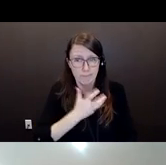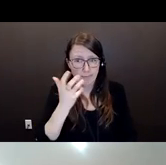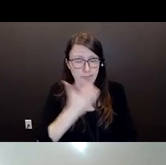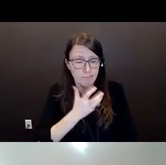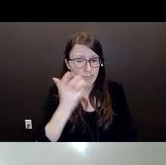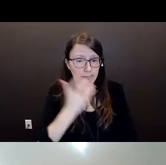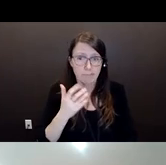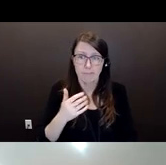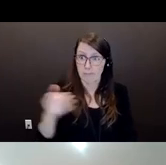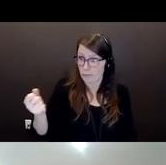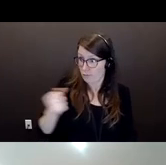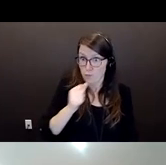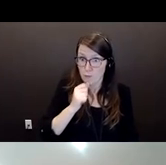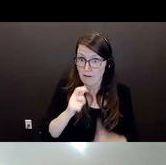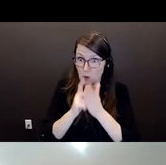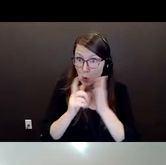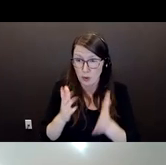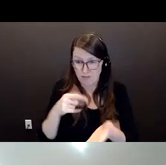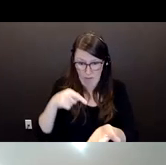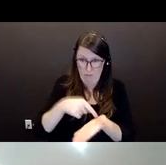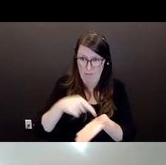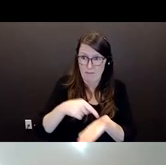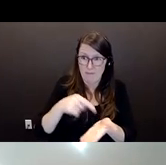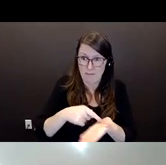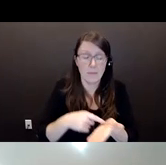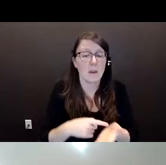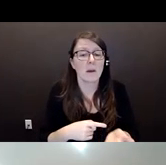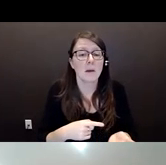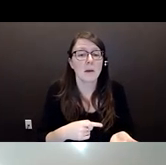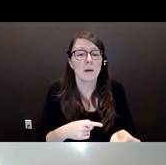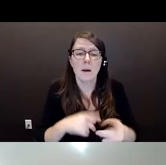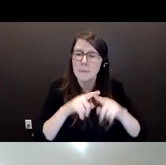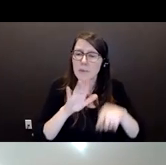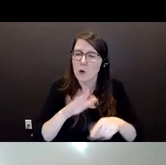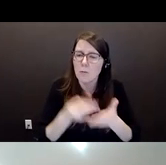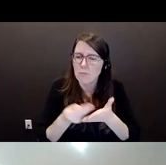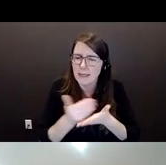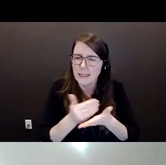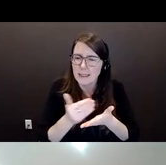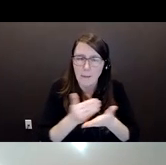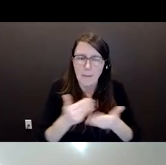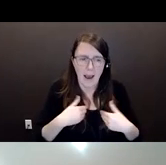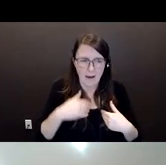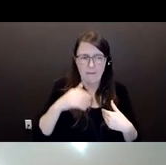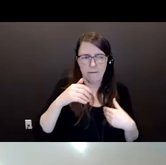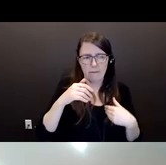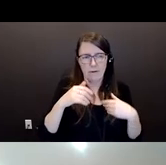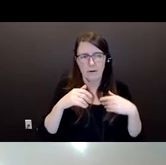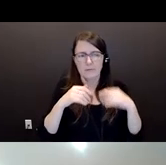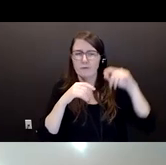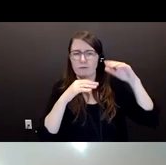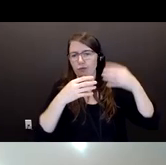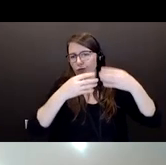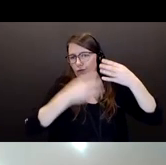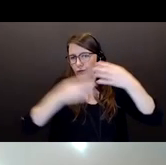private lawyer. If you depending on your your income, the advocacy center for the elderly is part of legal aid and